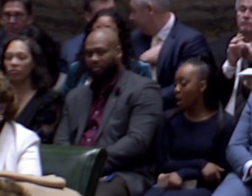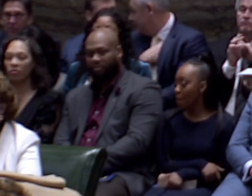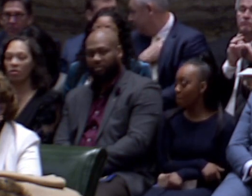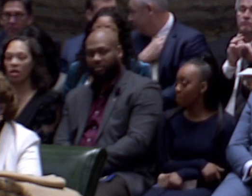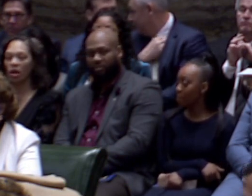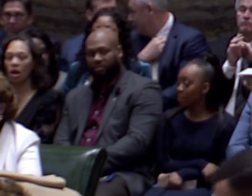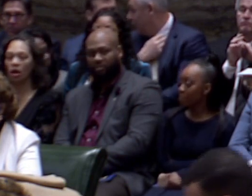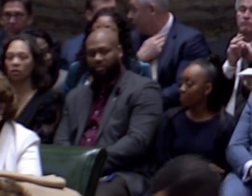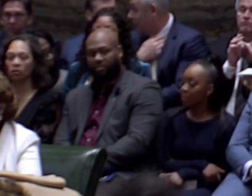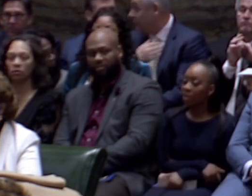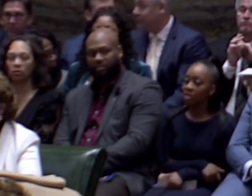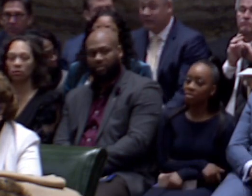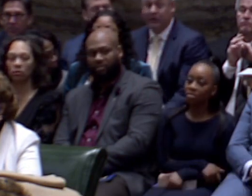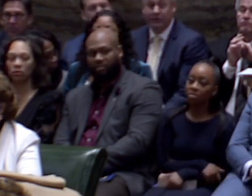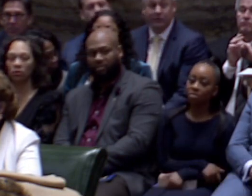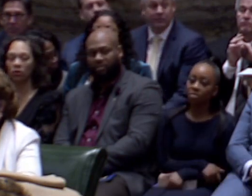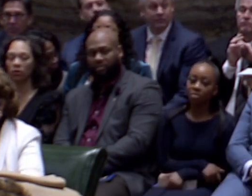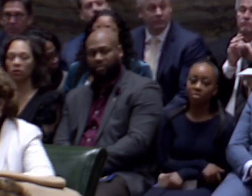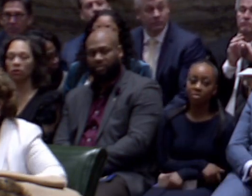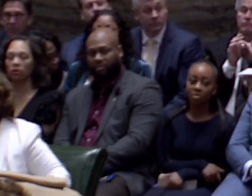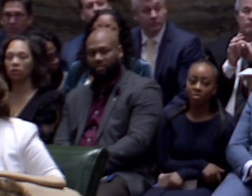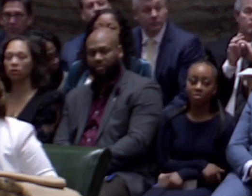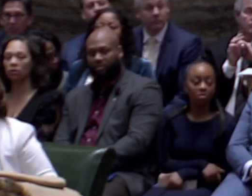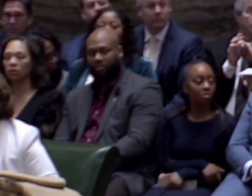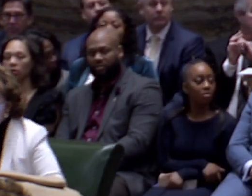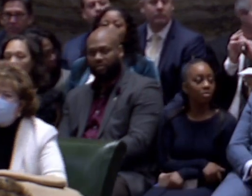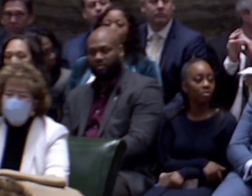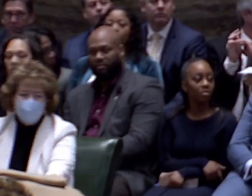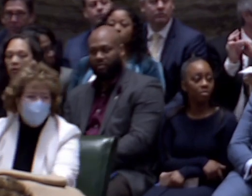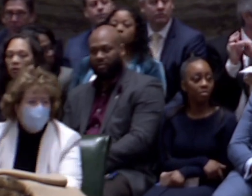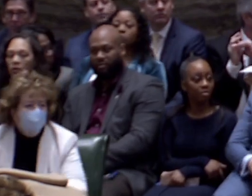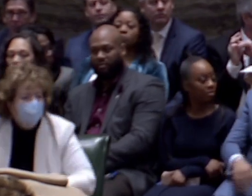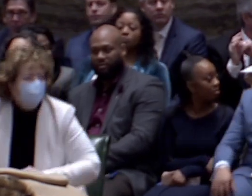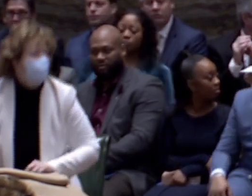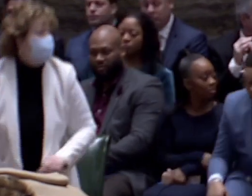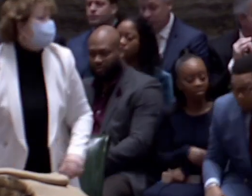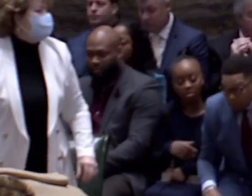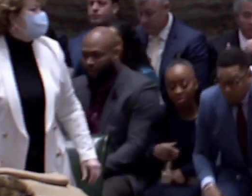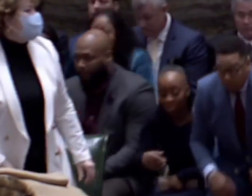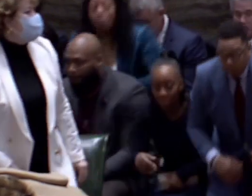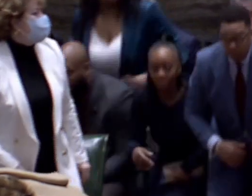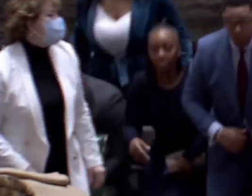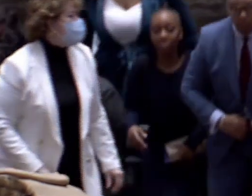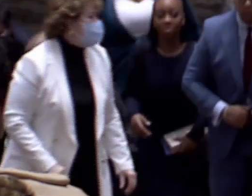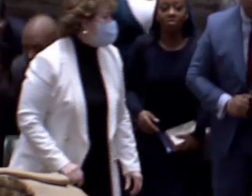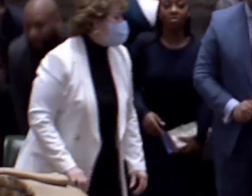-to-be, Lori, are entering the Senate chamber. Members and guests, will all please rise.